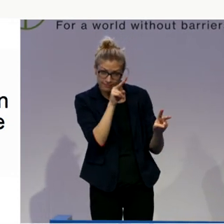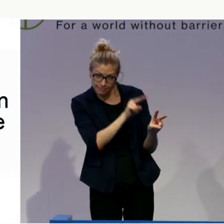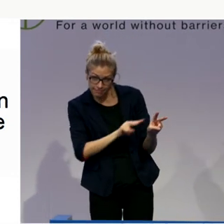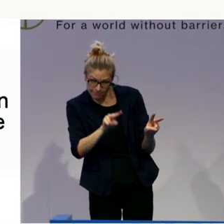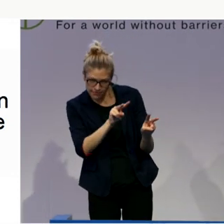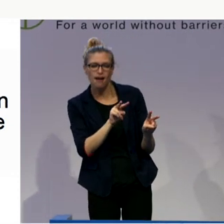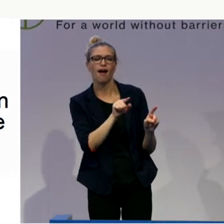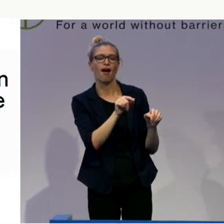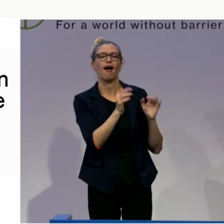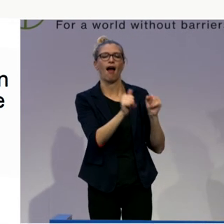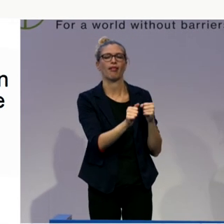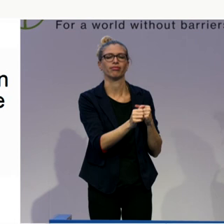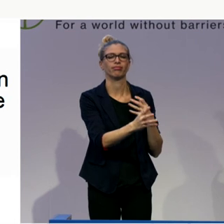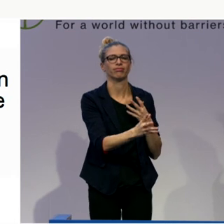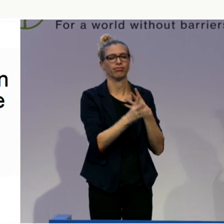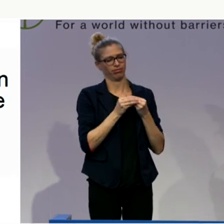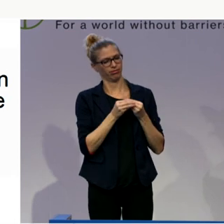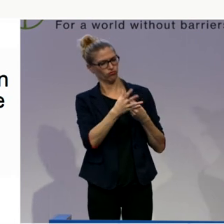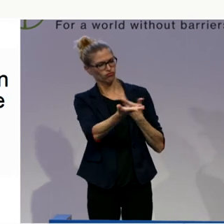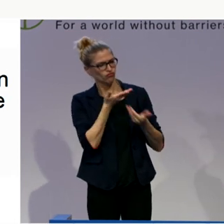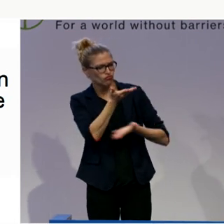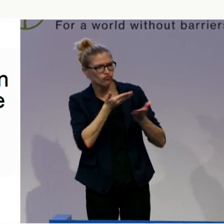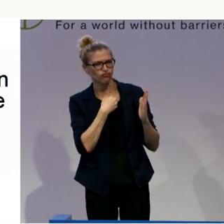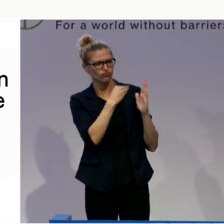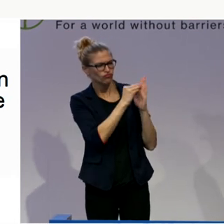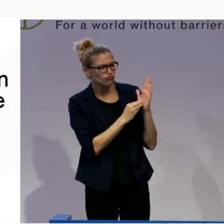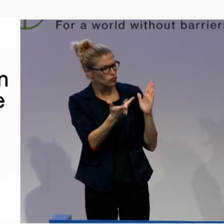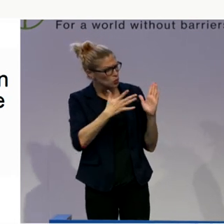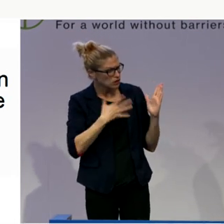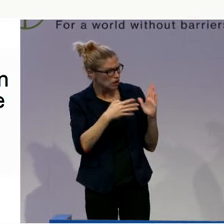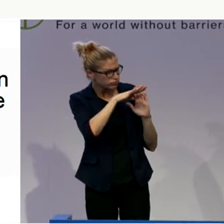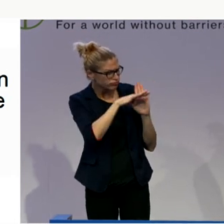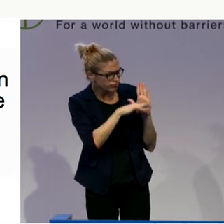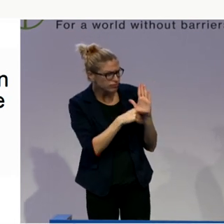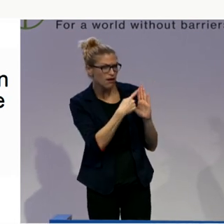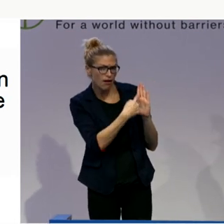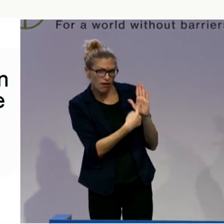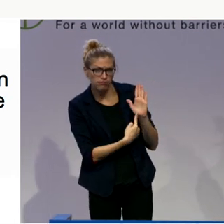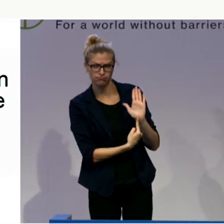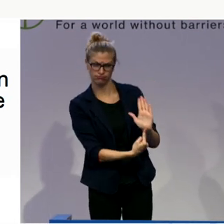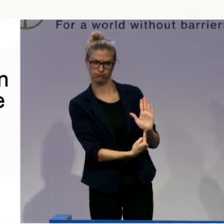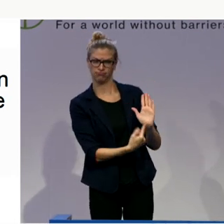support to reach these goals. And then we come to a calculation.